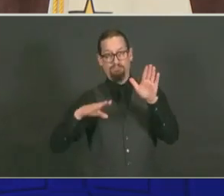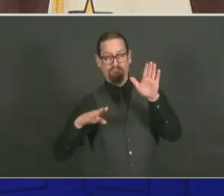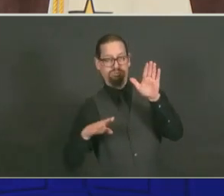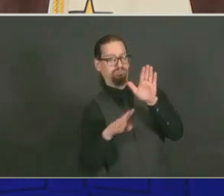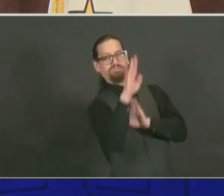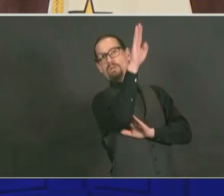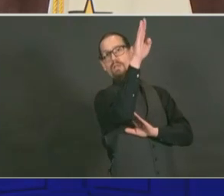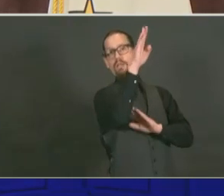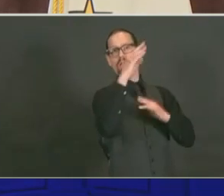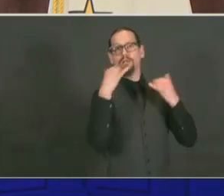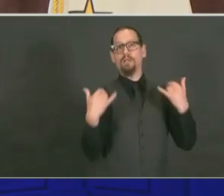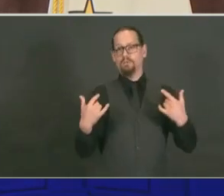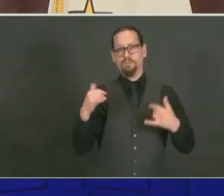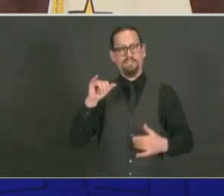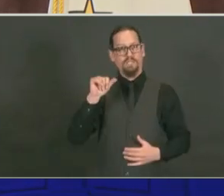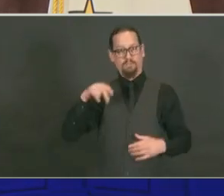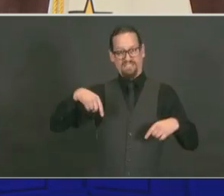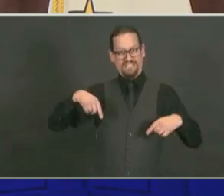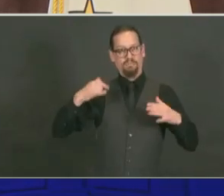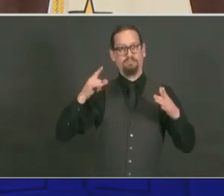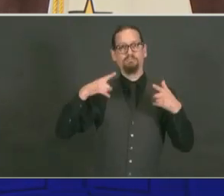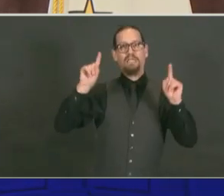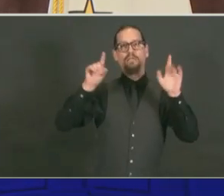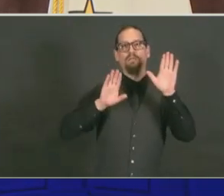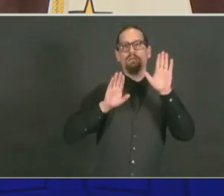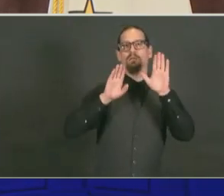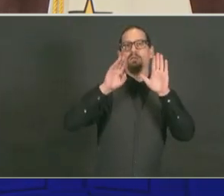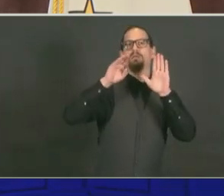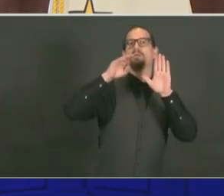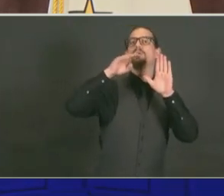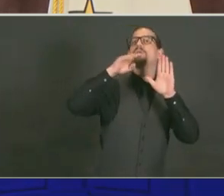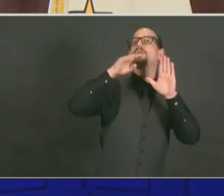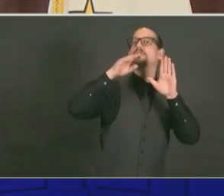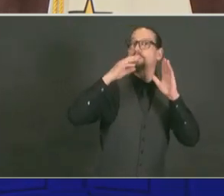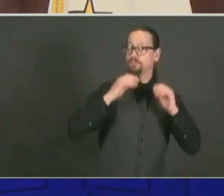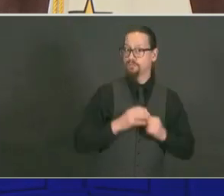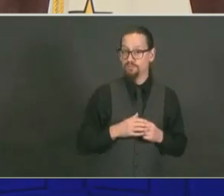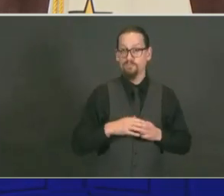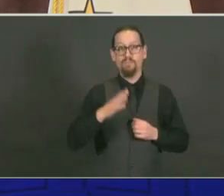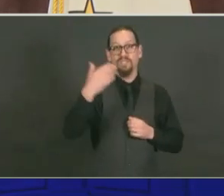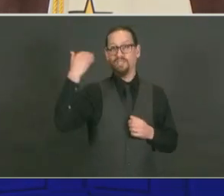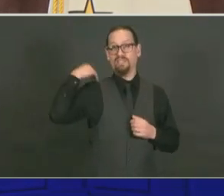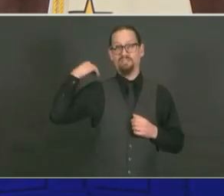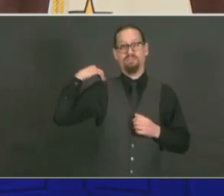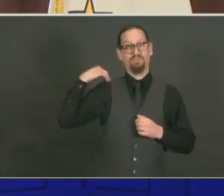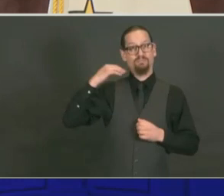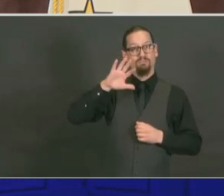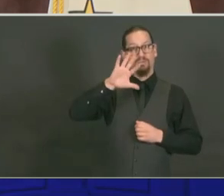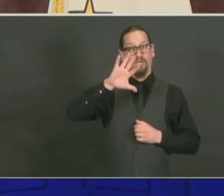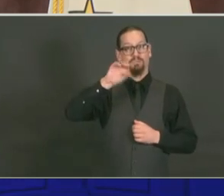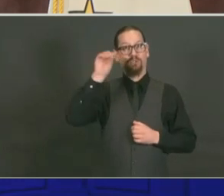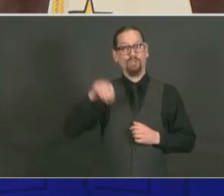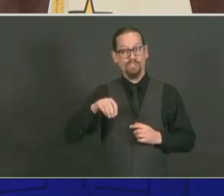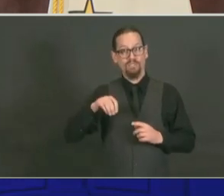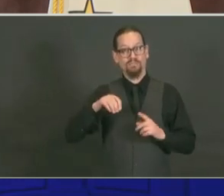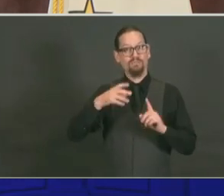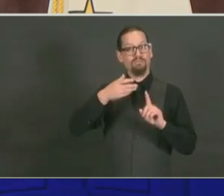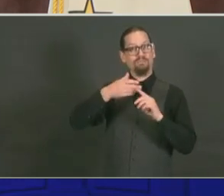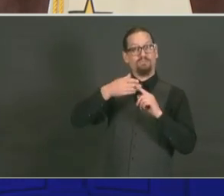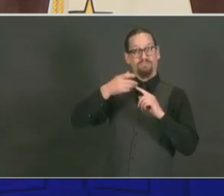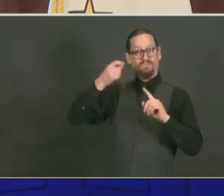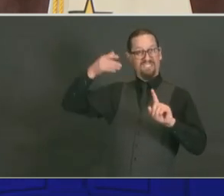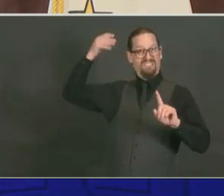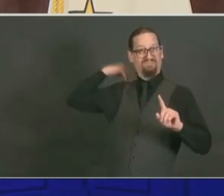last time that our weekly percent positive was at that 5 percent mark was all the way back in the first week of November.